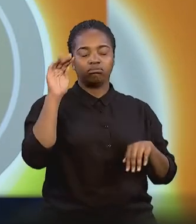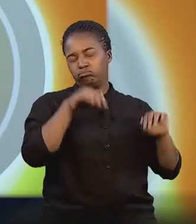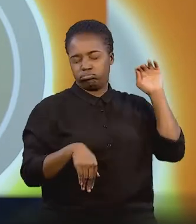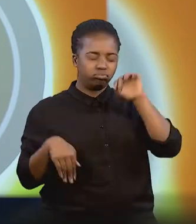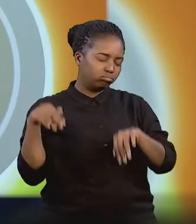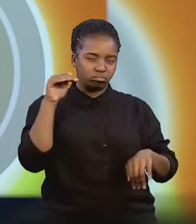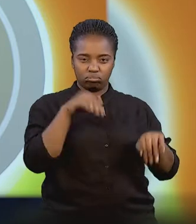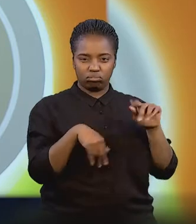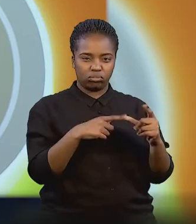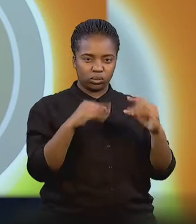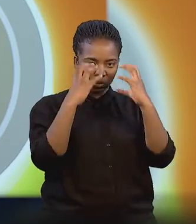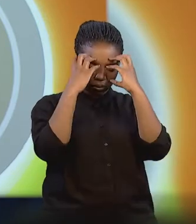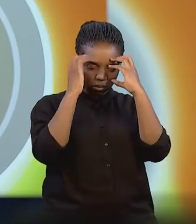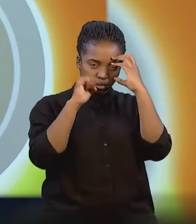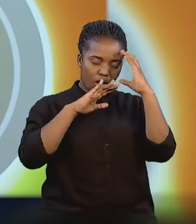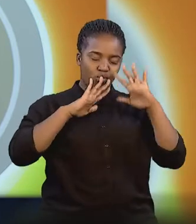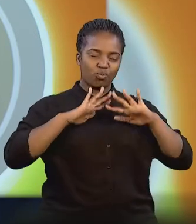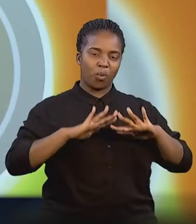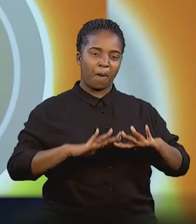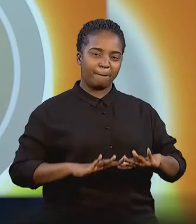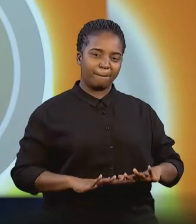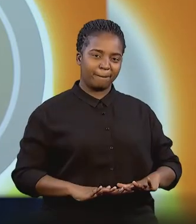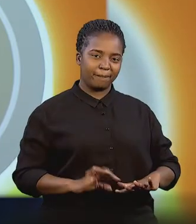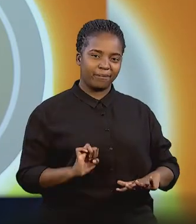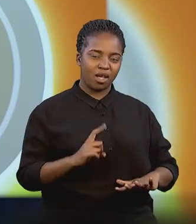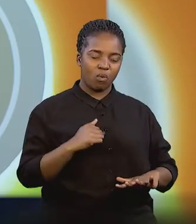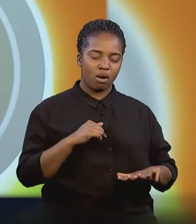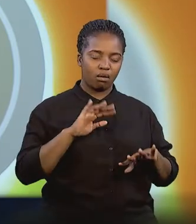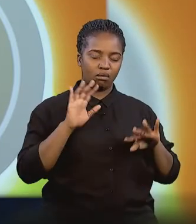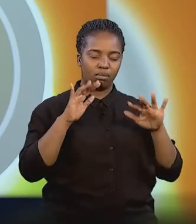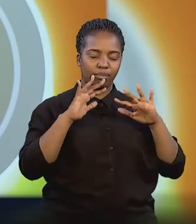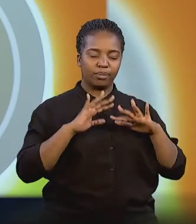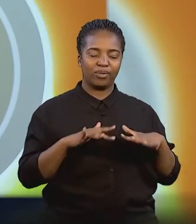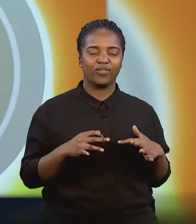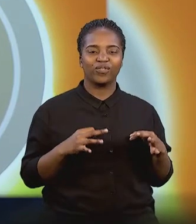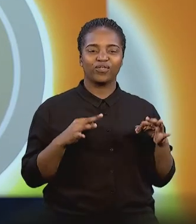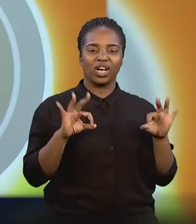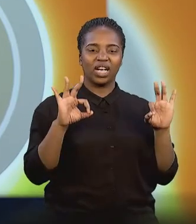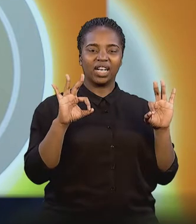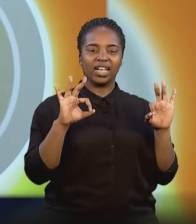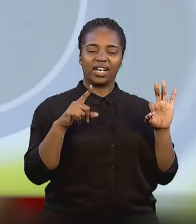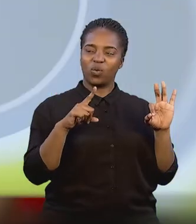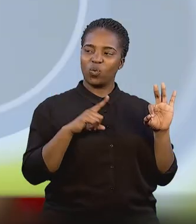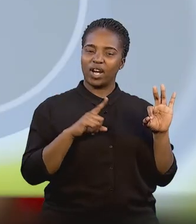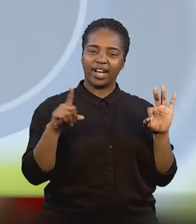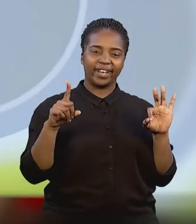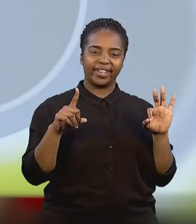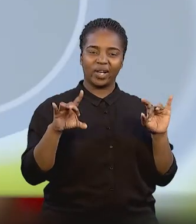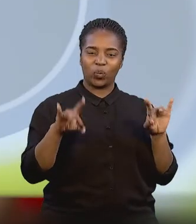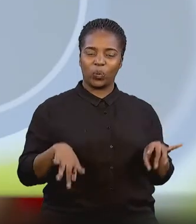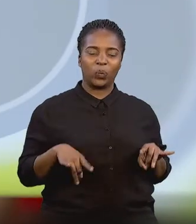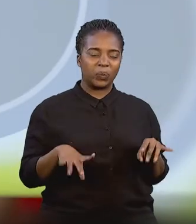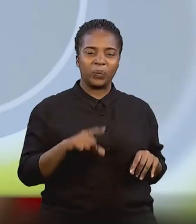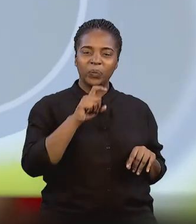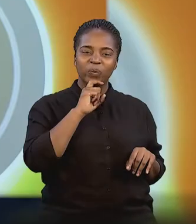scuba diving, is that calms you completely. Okay. Like getting into the water, you're free. Your wheelchair is on the surface,